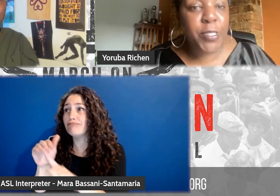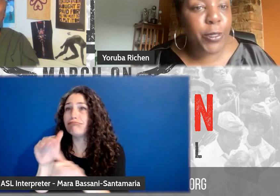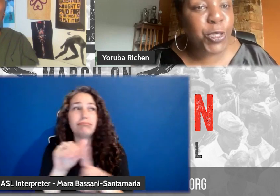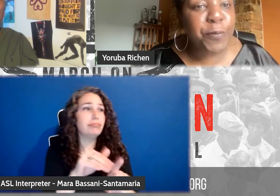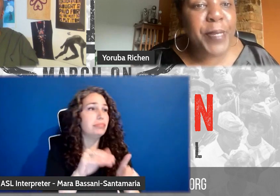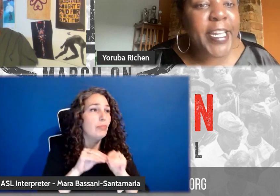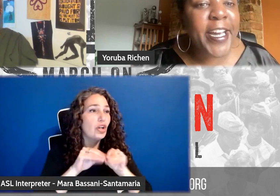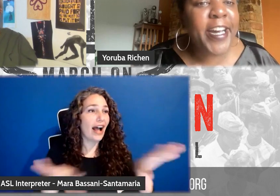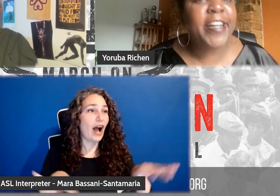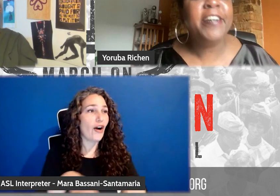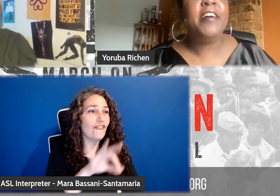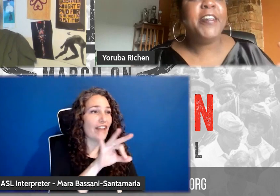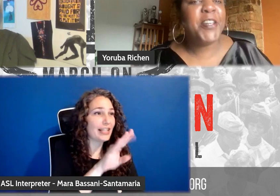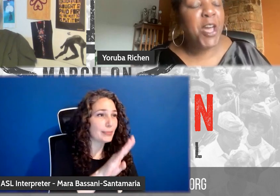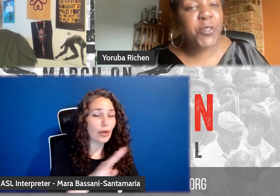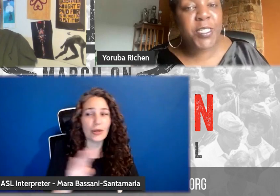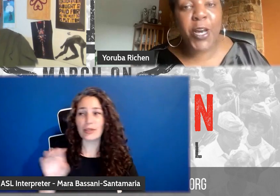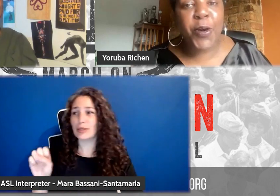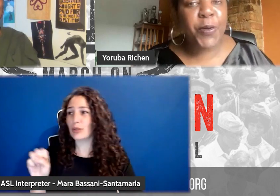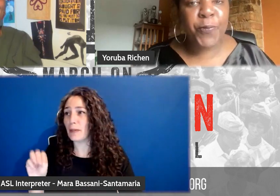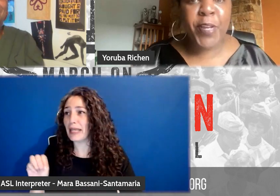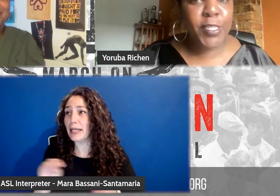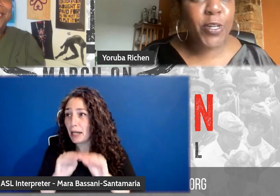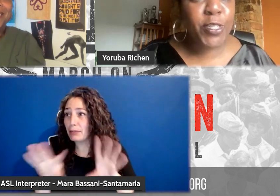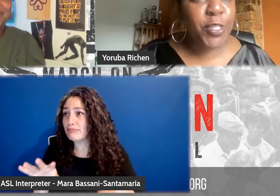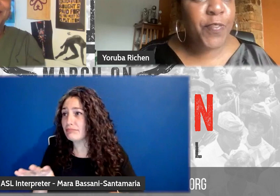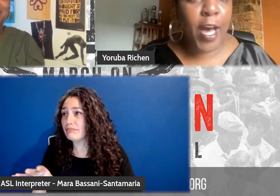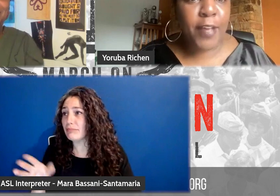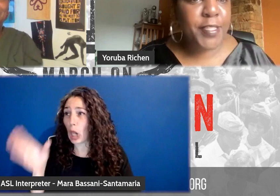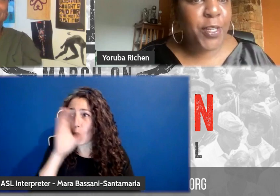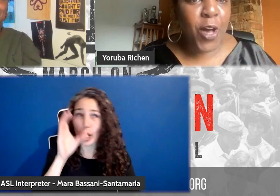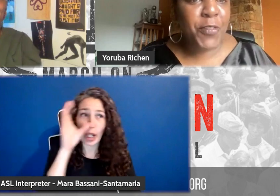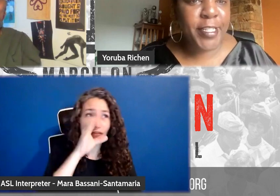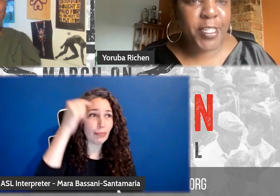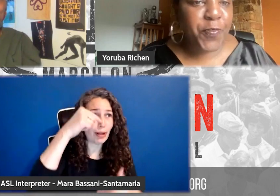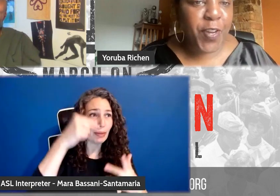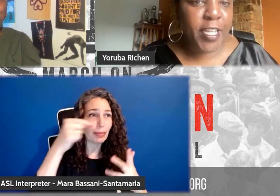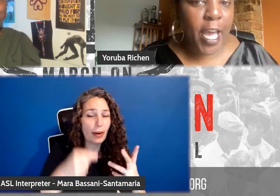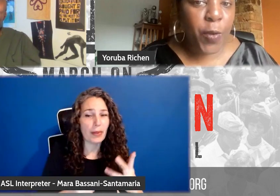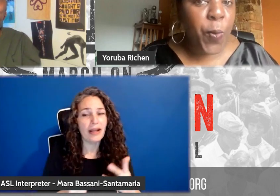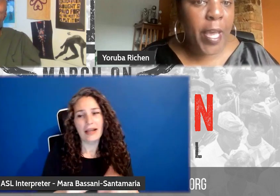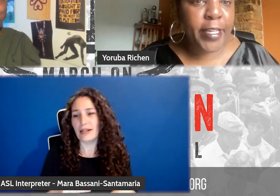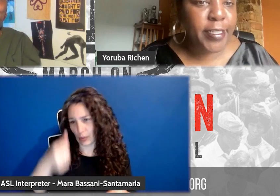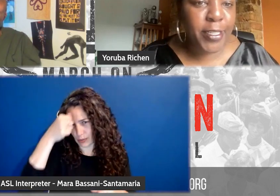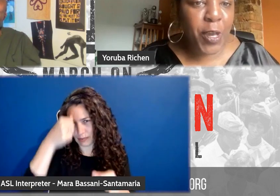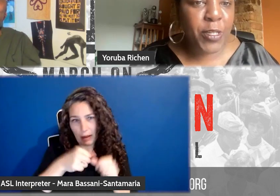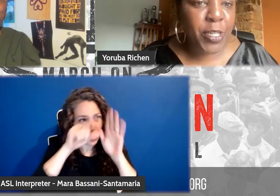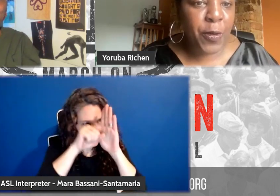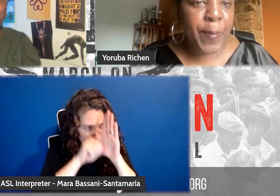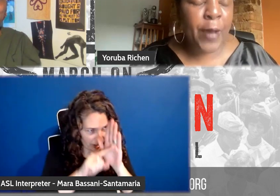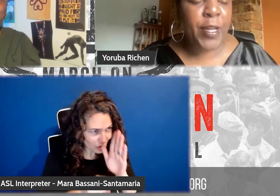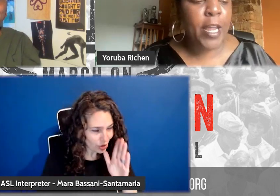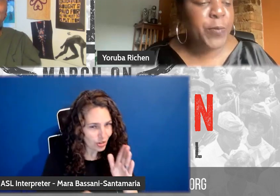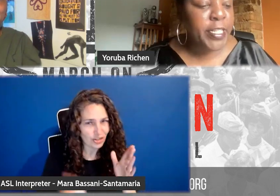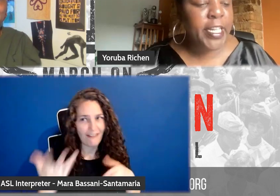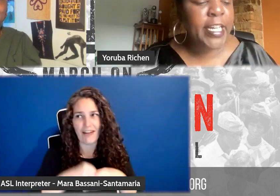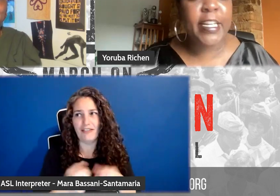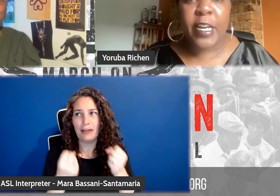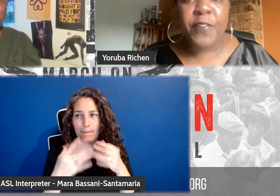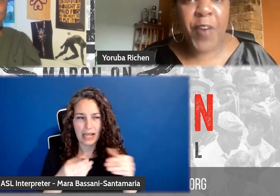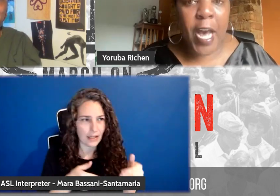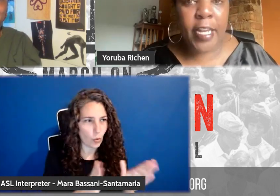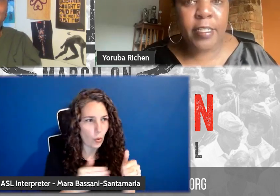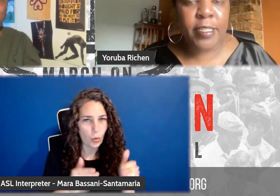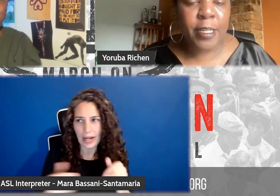on social media, you know, so research involves, you know, all these different like ways to go, to go about it. And we